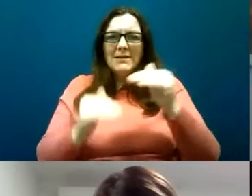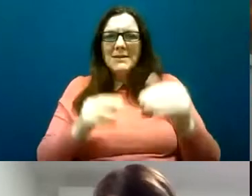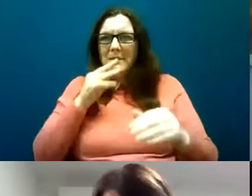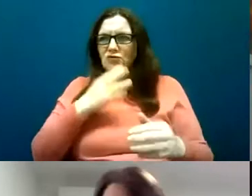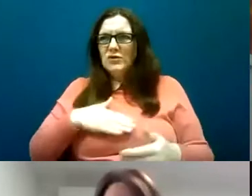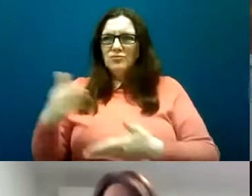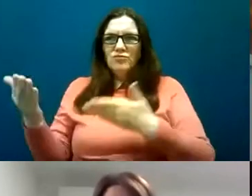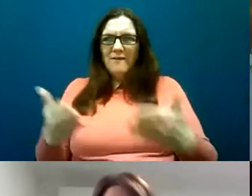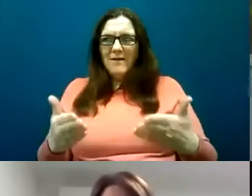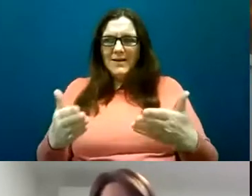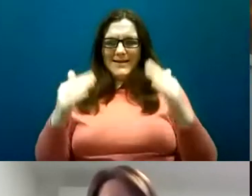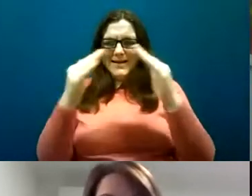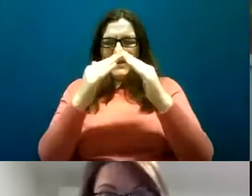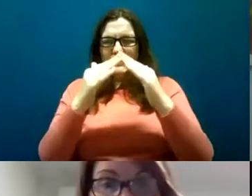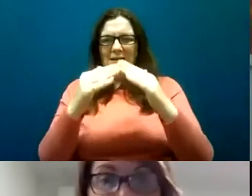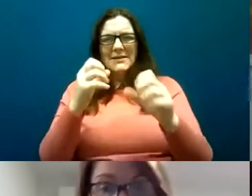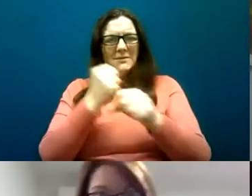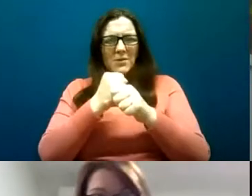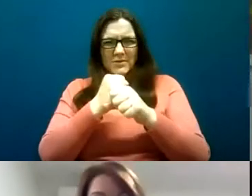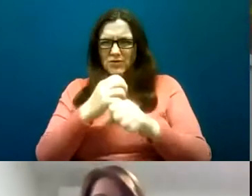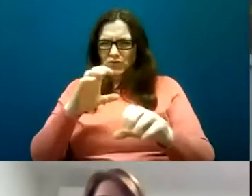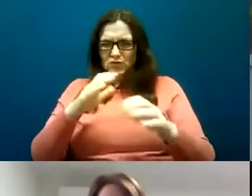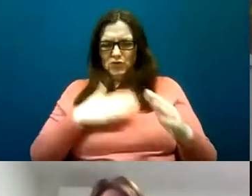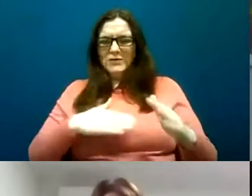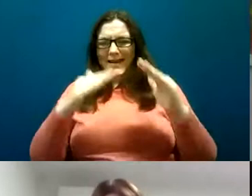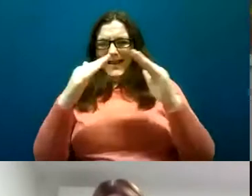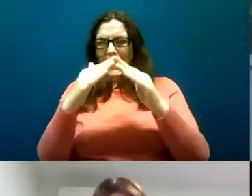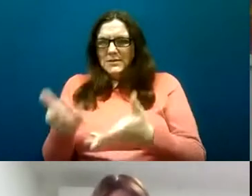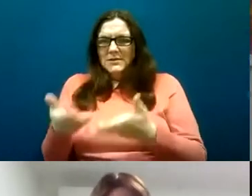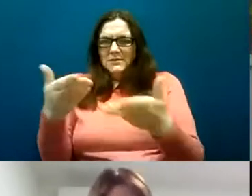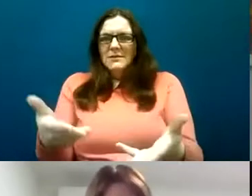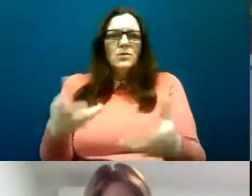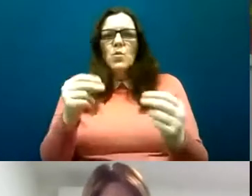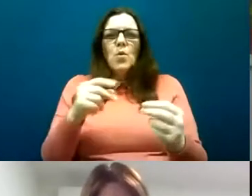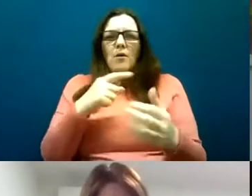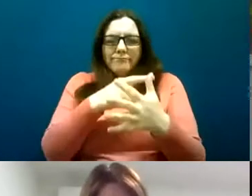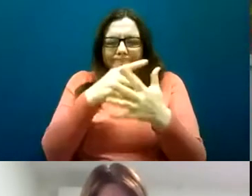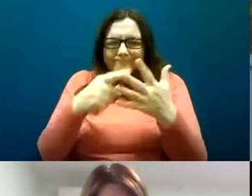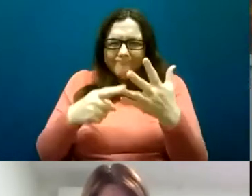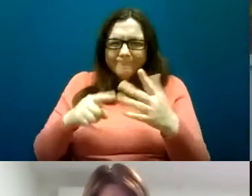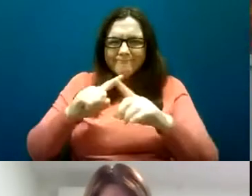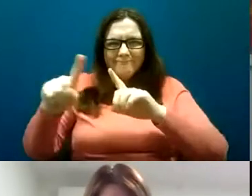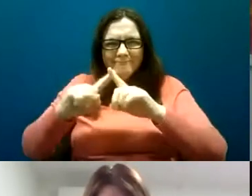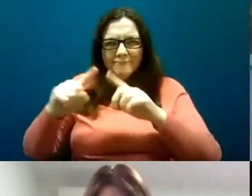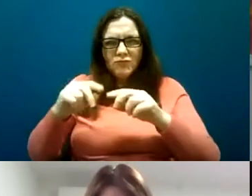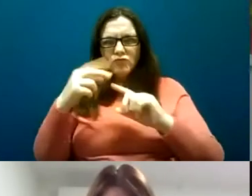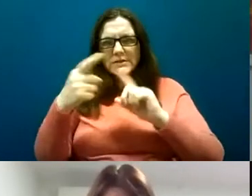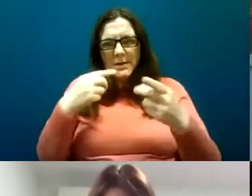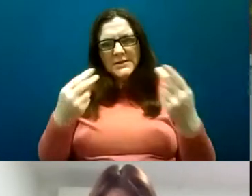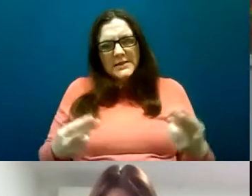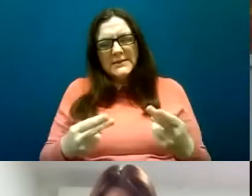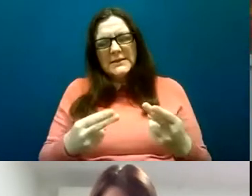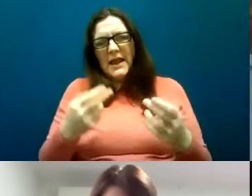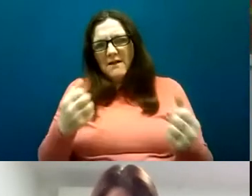and mortar it's quite a complex and multifaceted response that is needed so